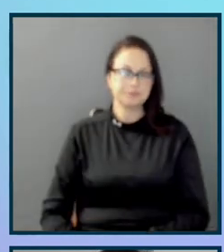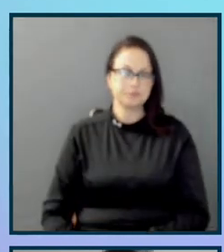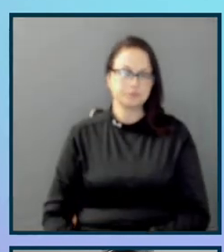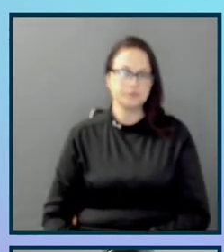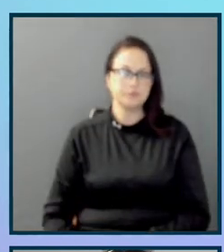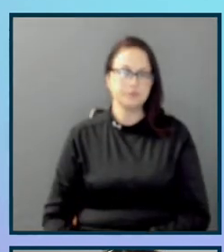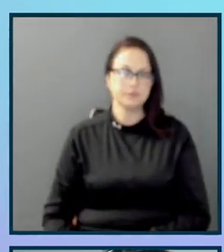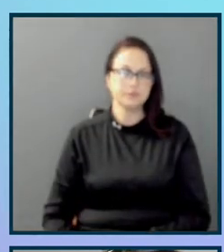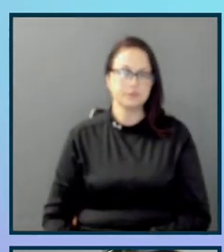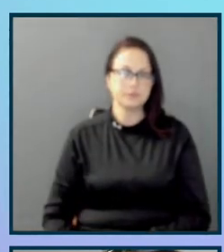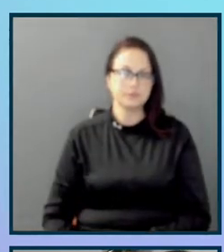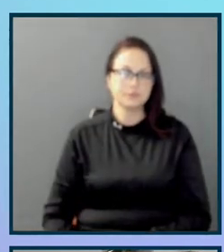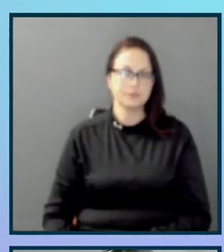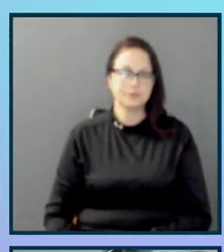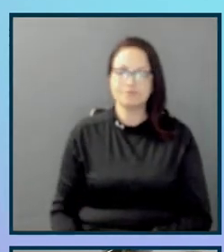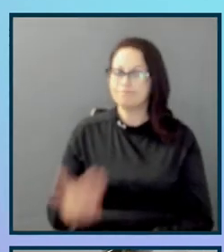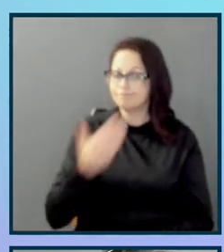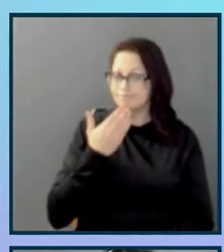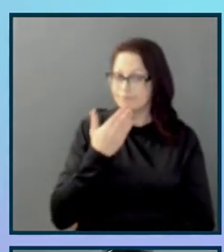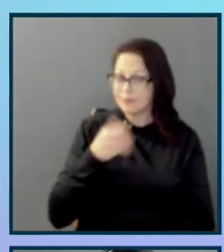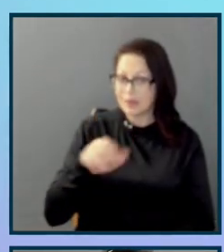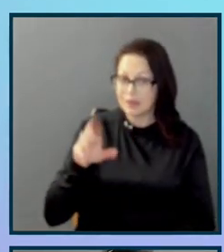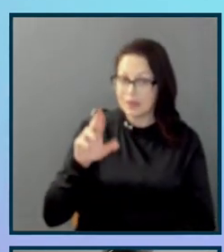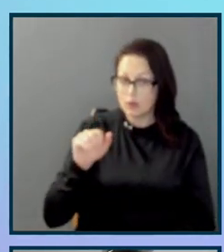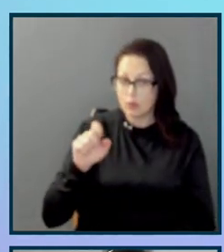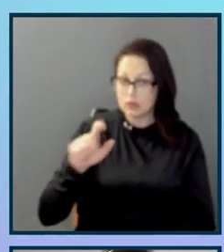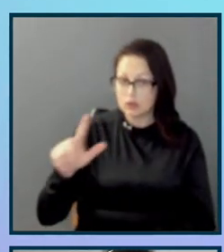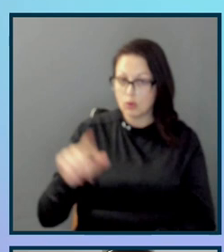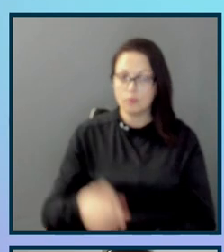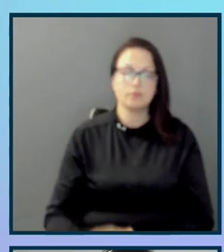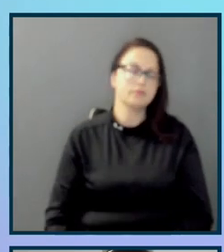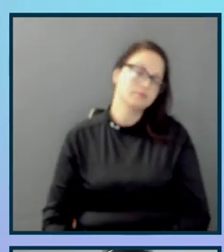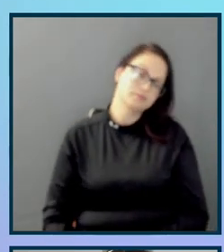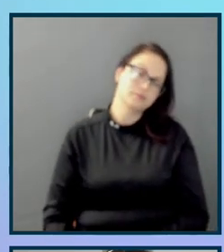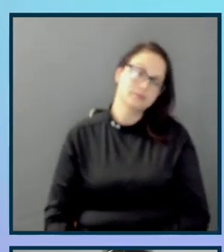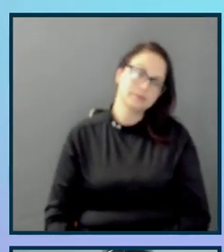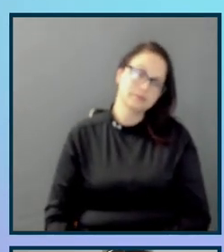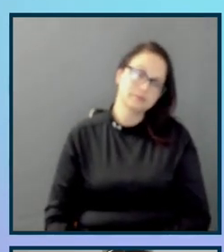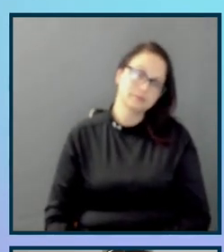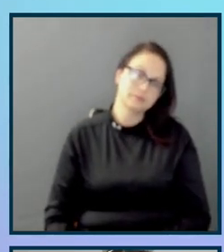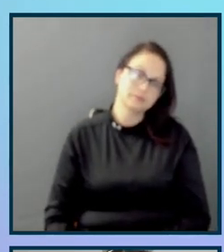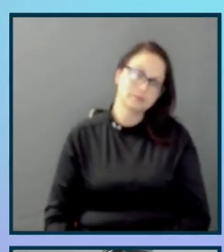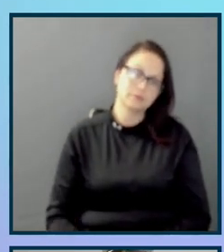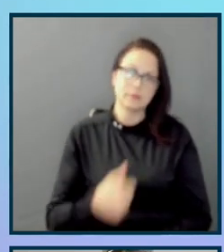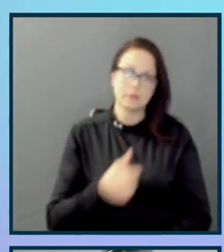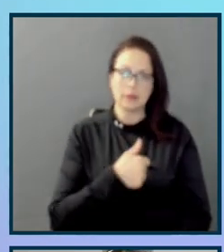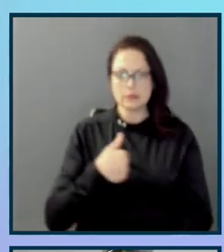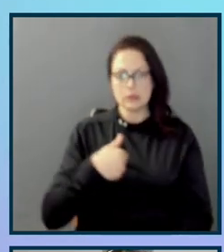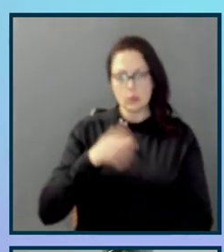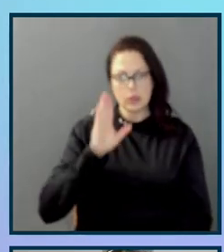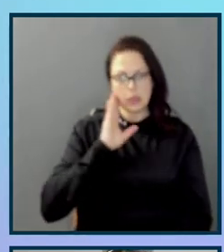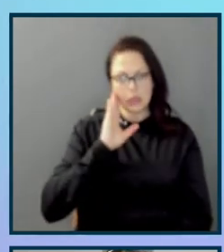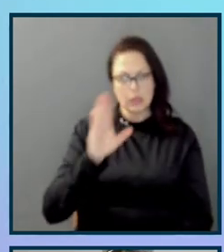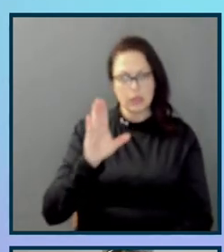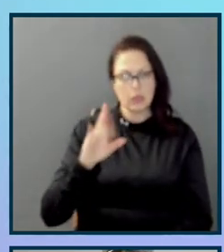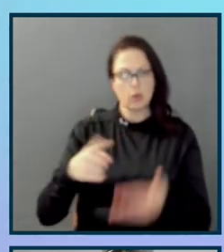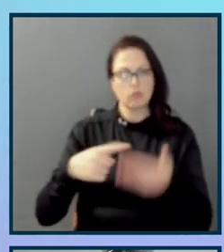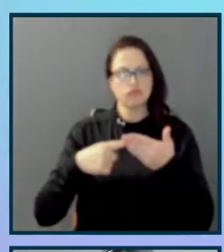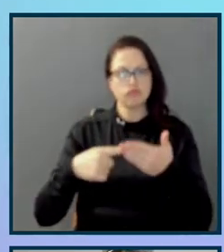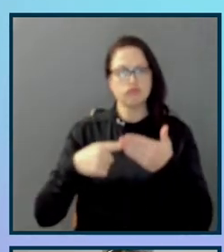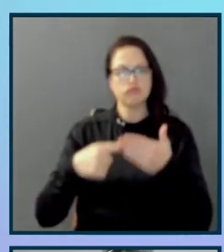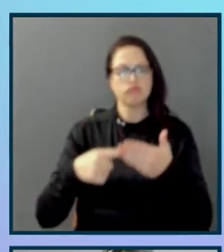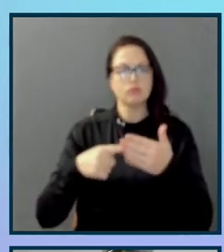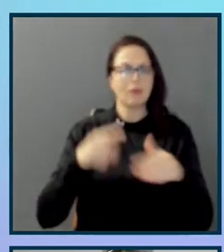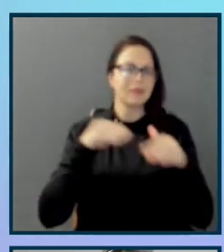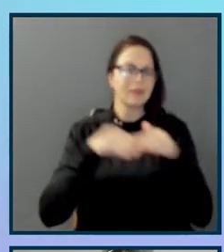Awesome. Thanks so much, Rachel. So we're going to switch gears again and talk about our approach to creating the web accessibility training that